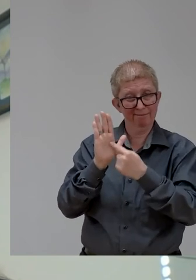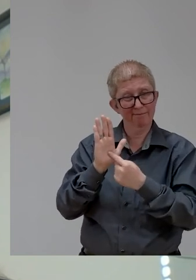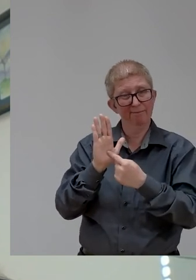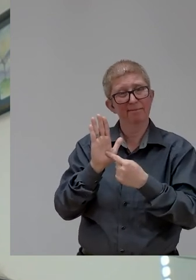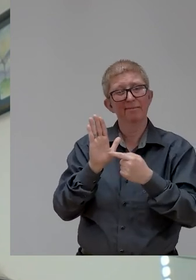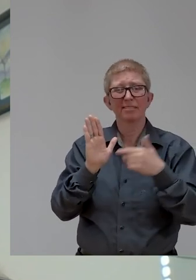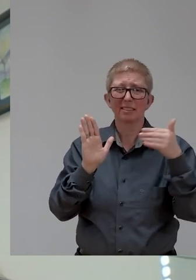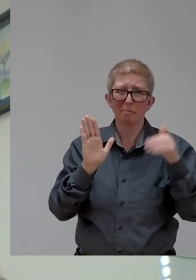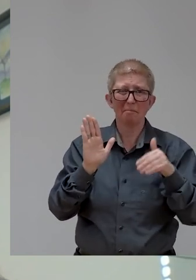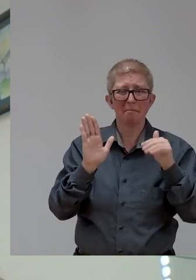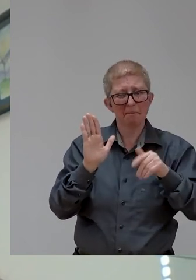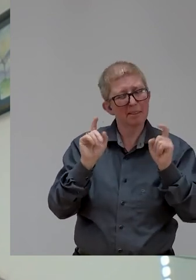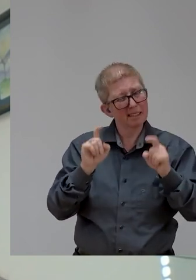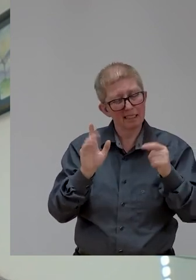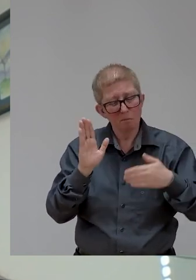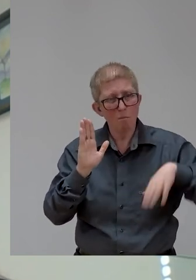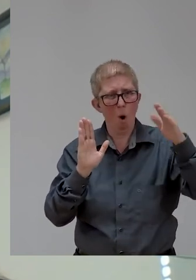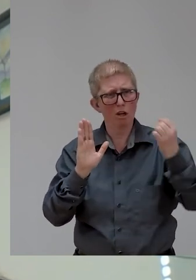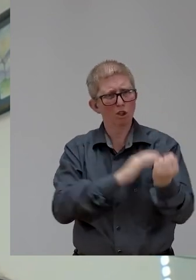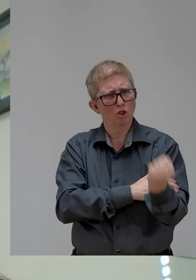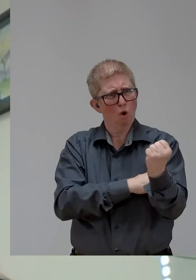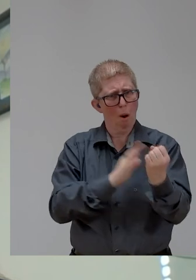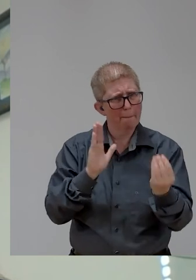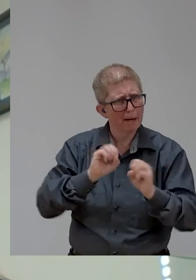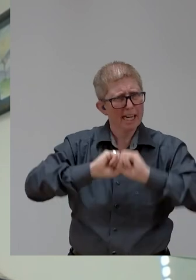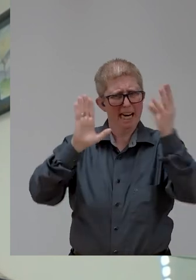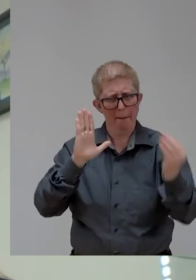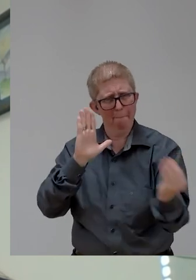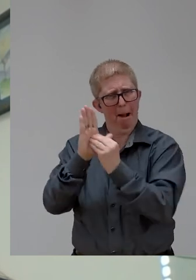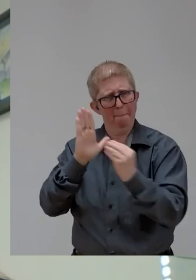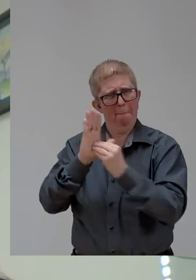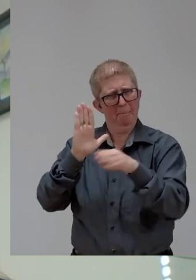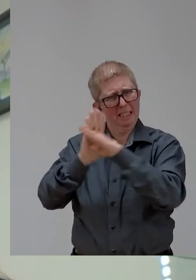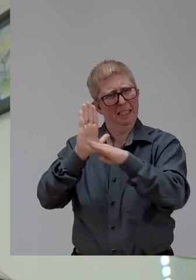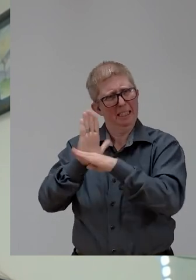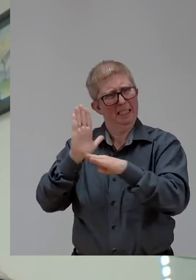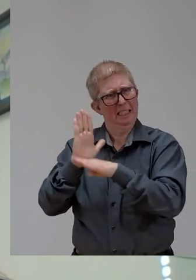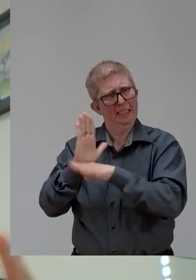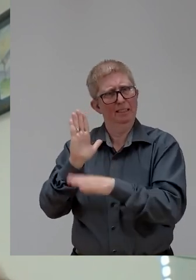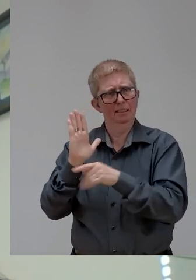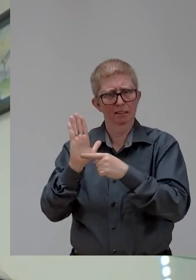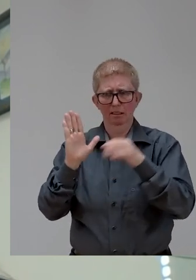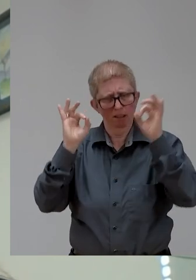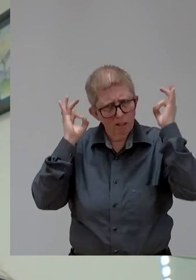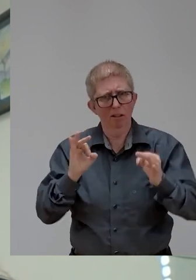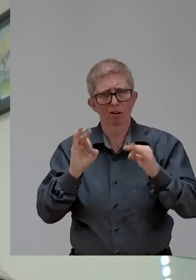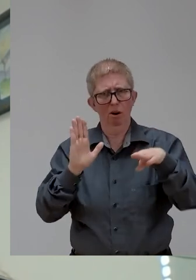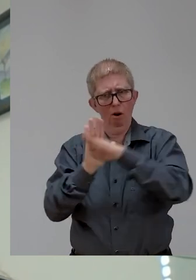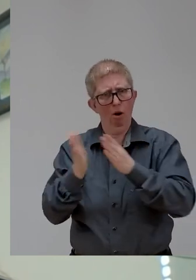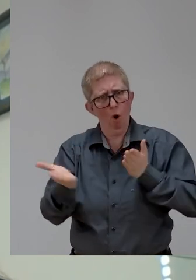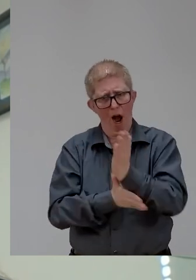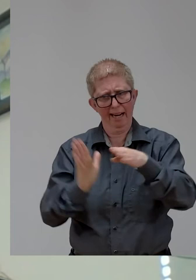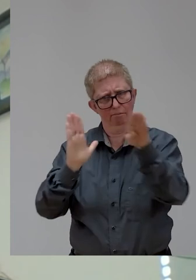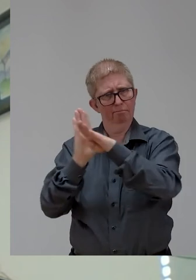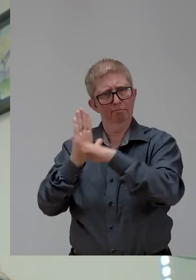And we have, for example, our equal rights for people with disabilities law. And for example, we have detailed